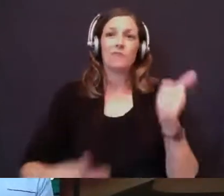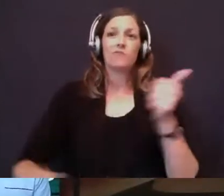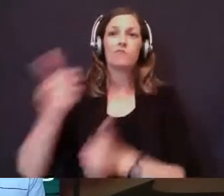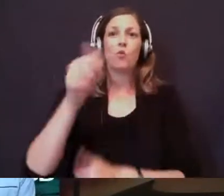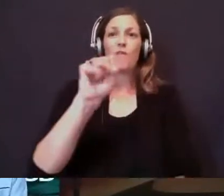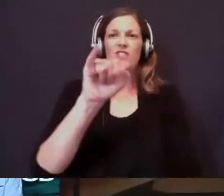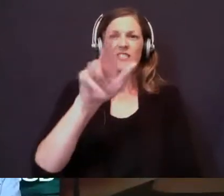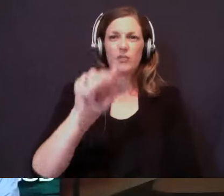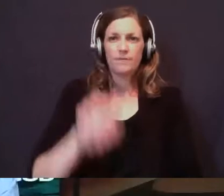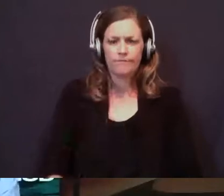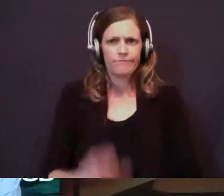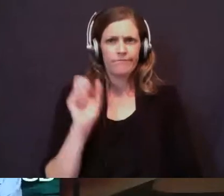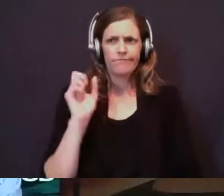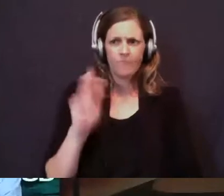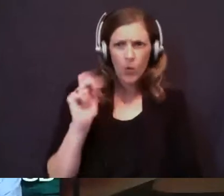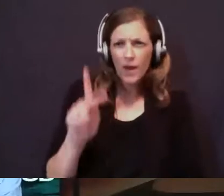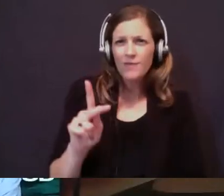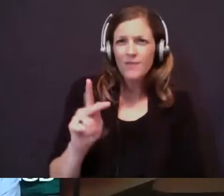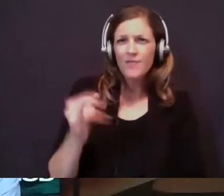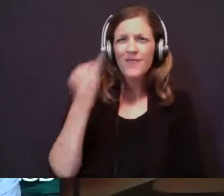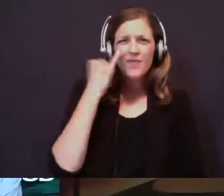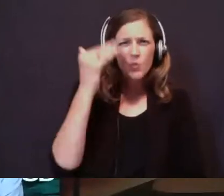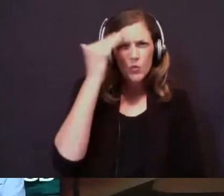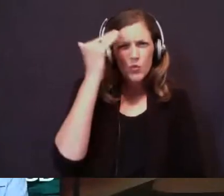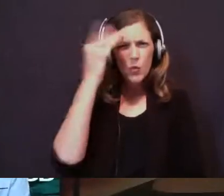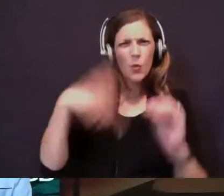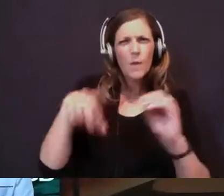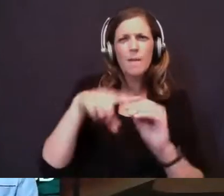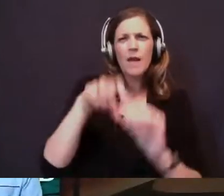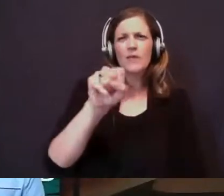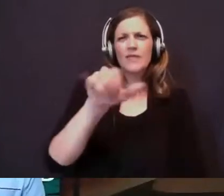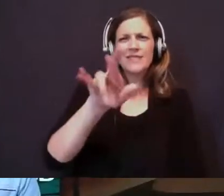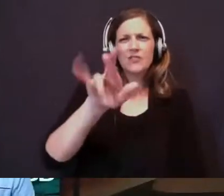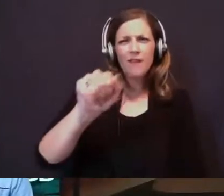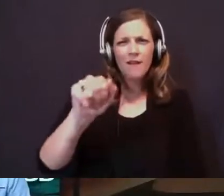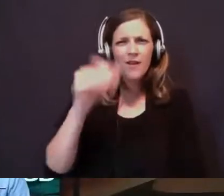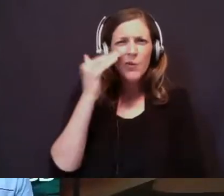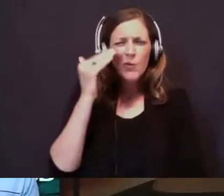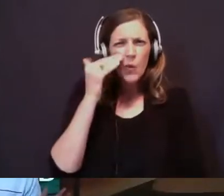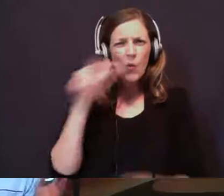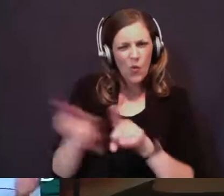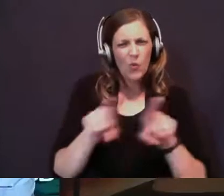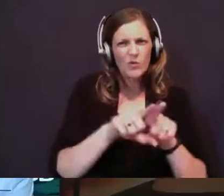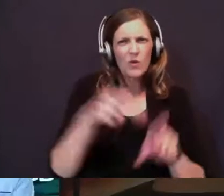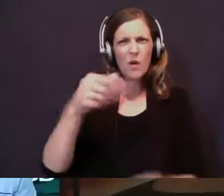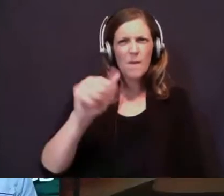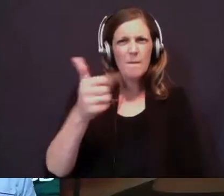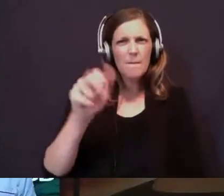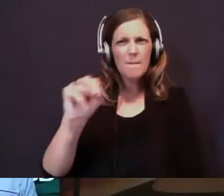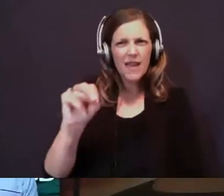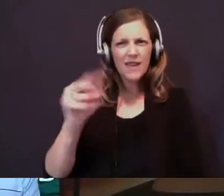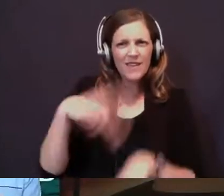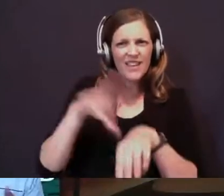Okay? If you know anything about Syria, you know that they are also a pagan nation. They're actually enemies